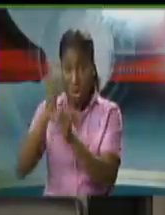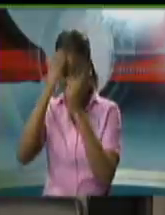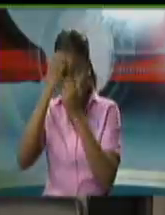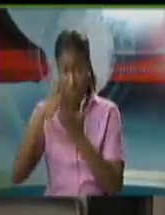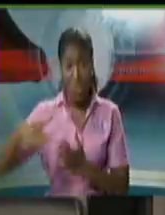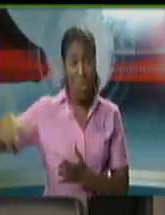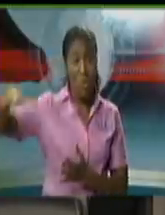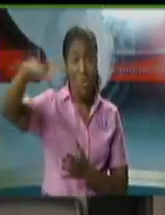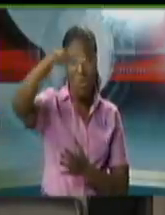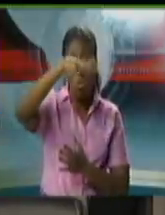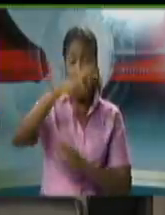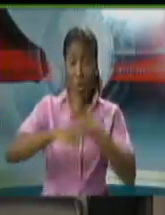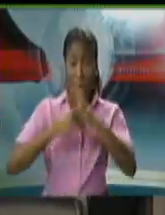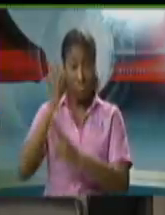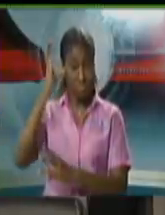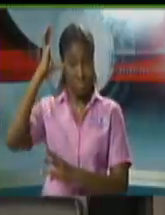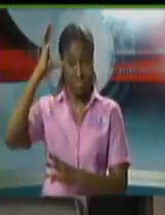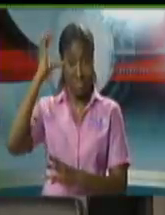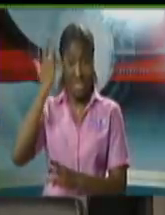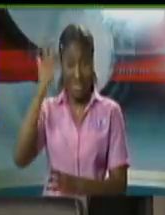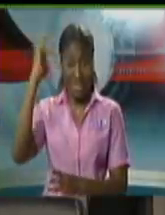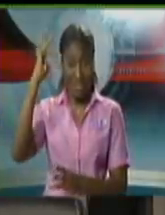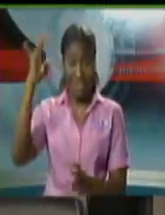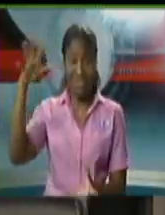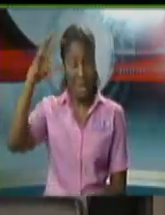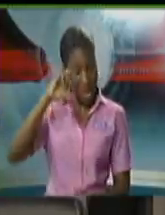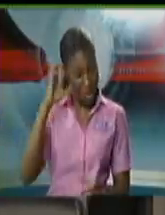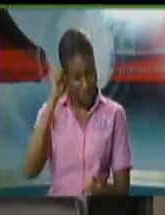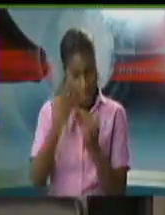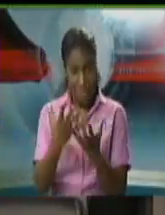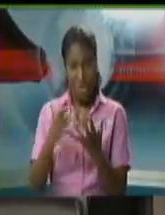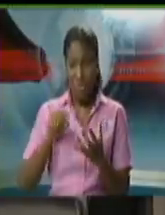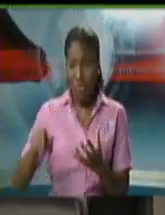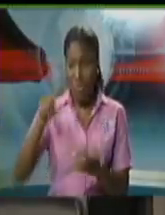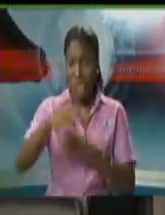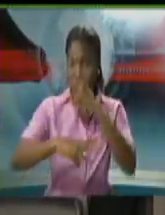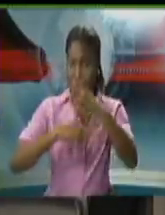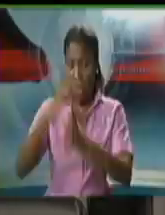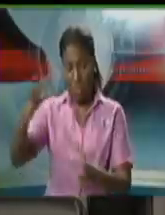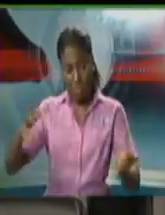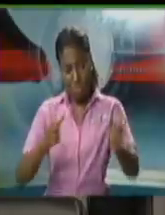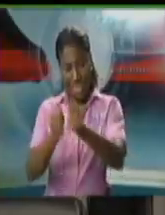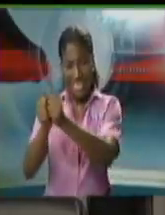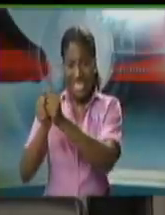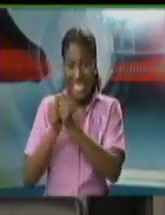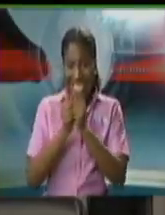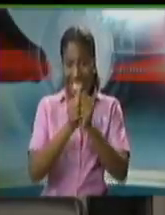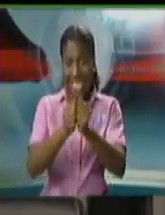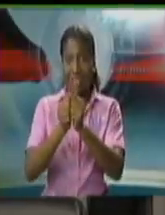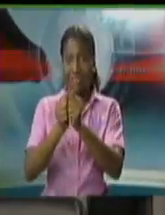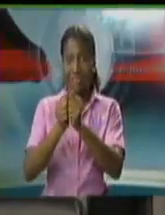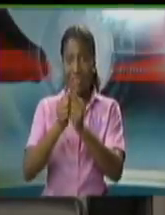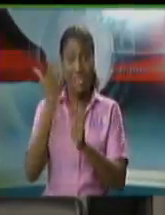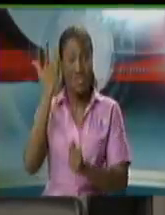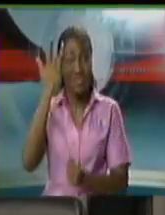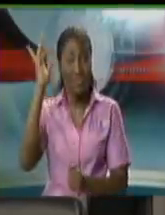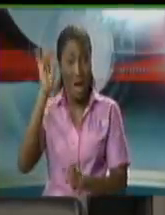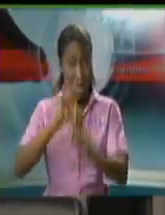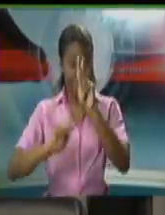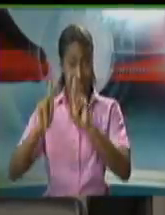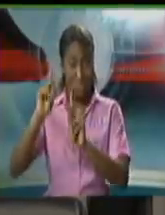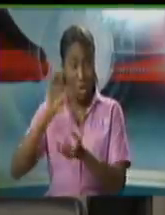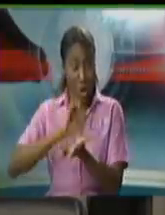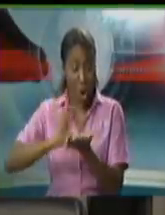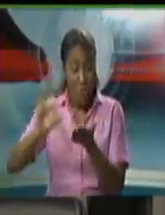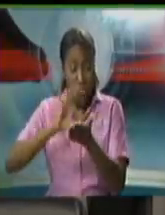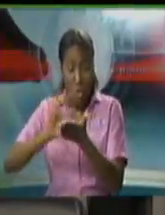highest repute. These are compiled by public officers of the highest repute. What is